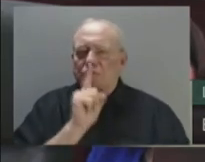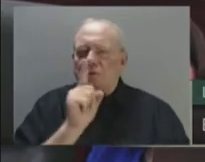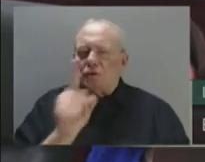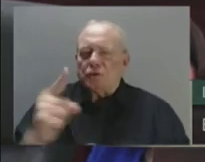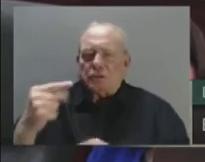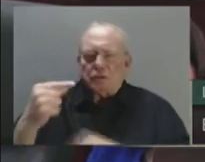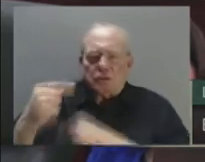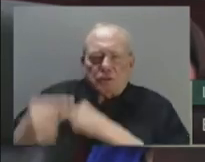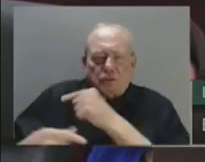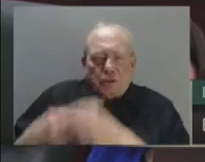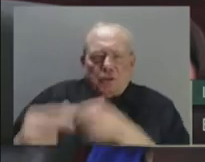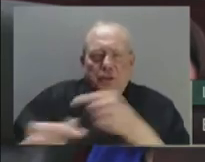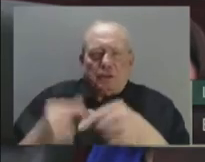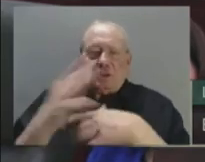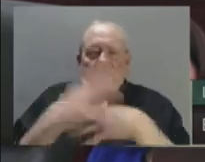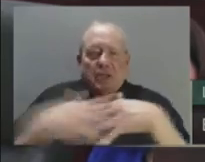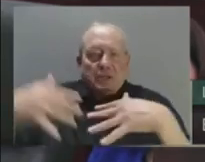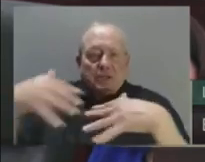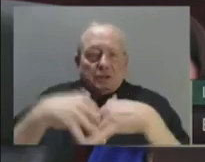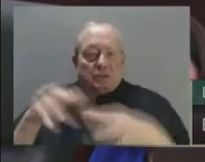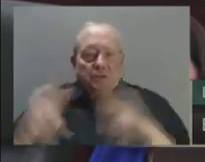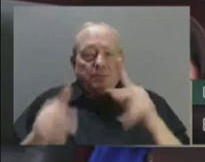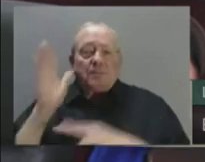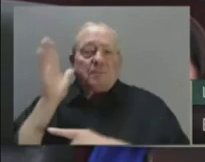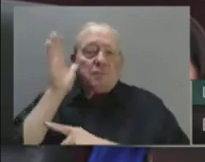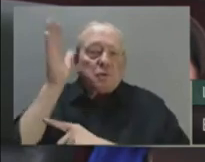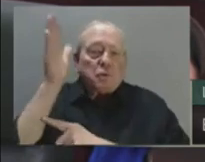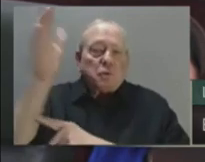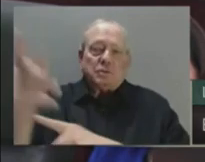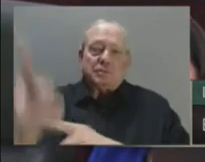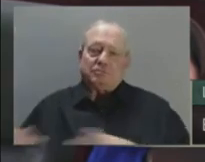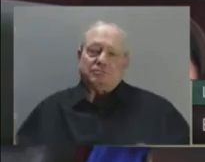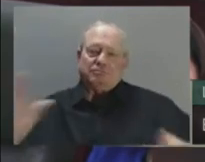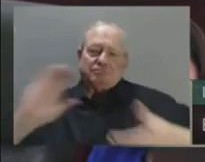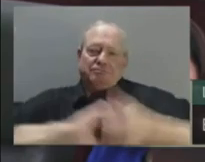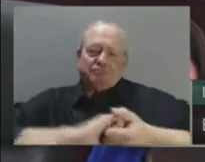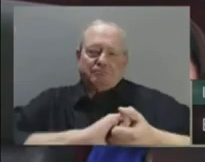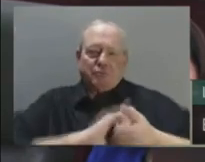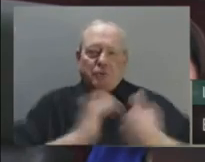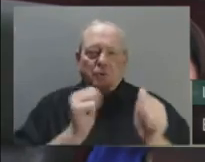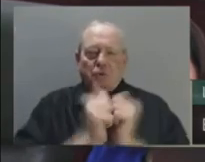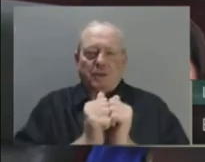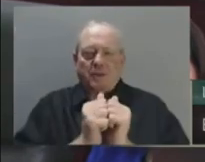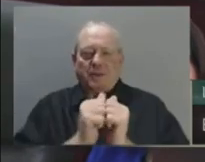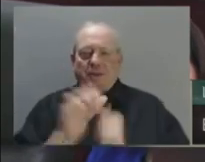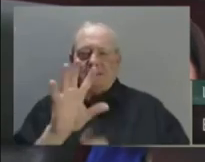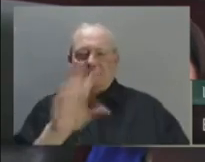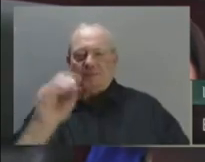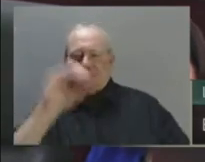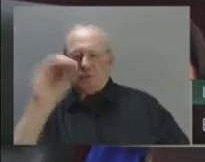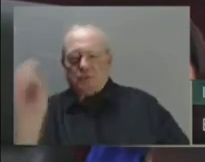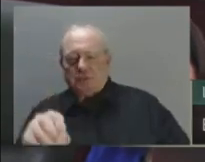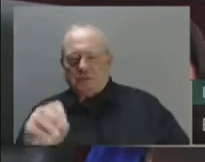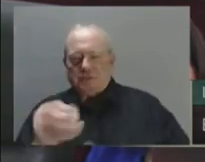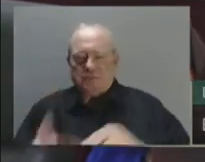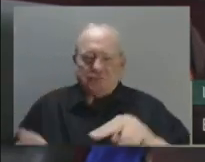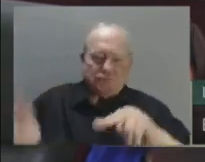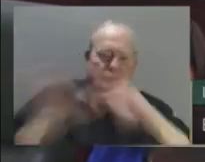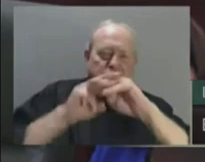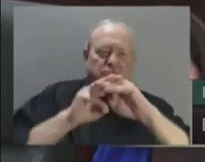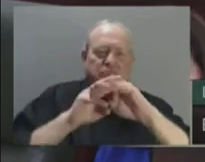are partners in prosperity, with a 50% increase allocated to the Aboriginal Business Investment Fund.